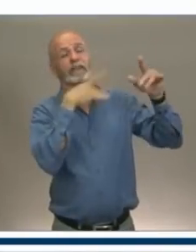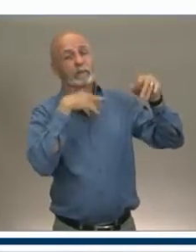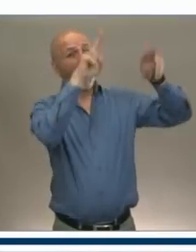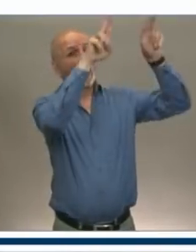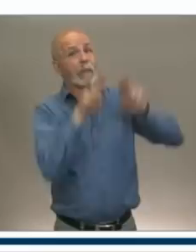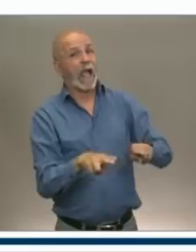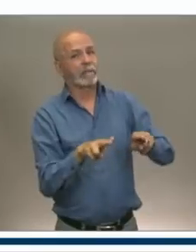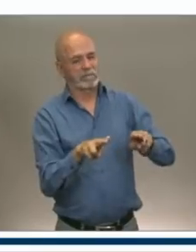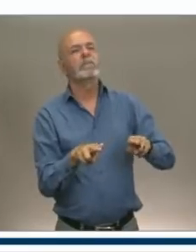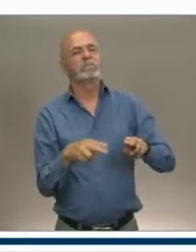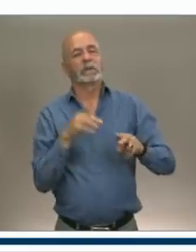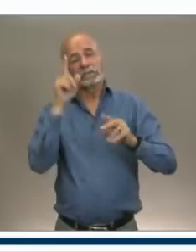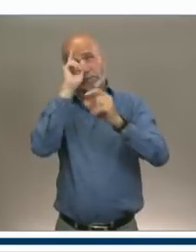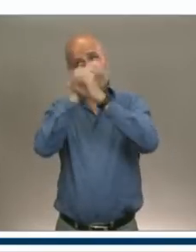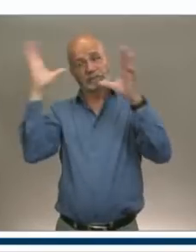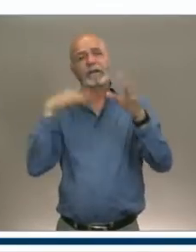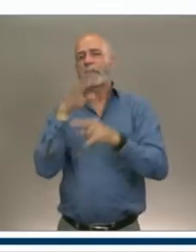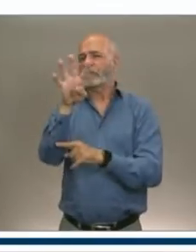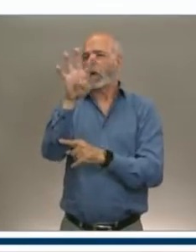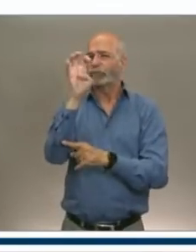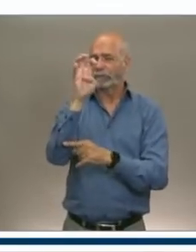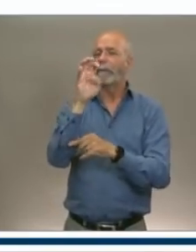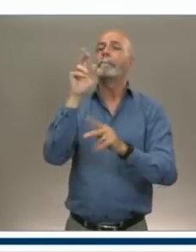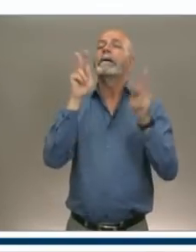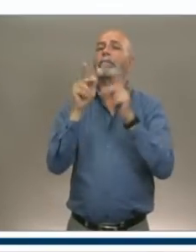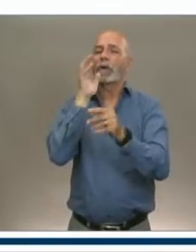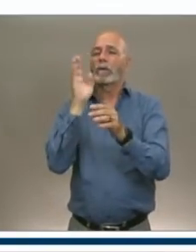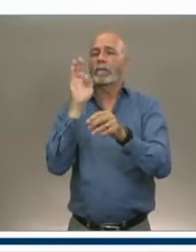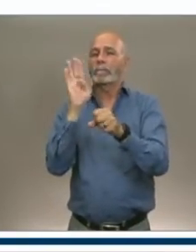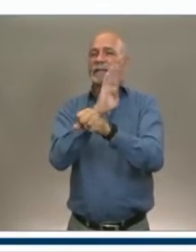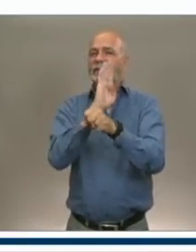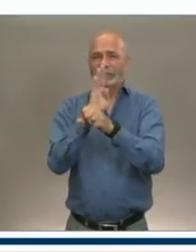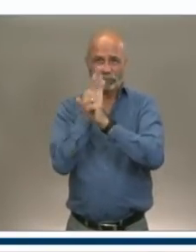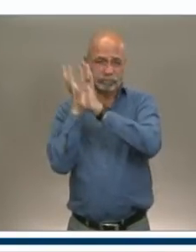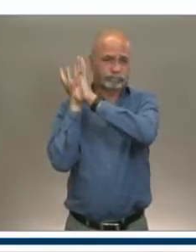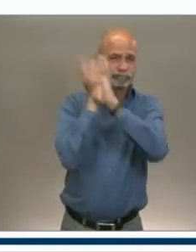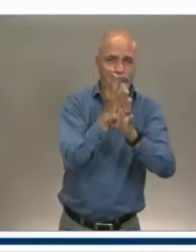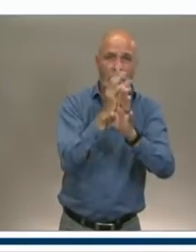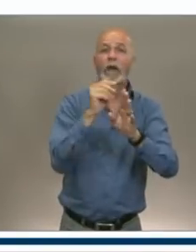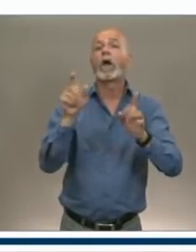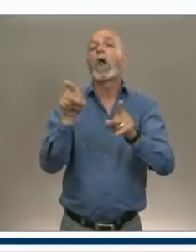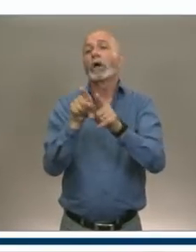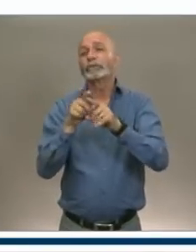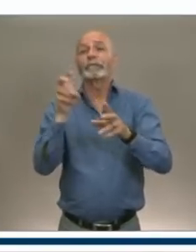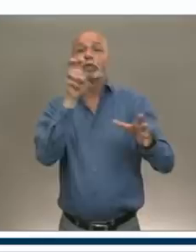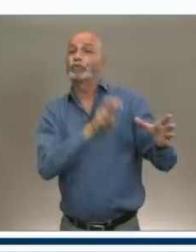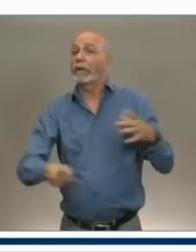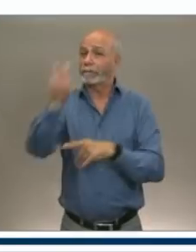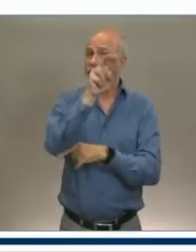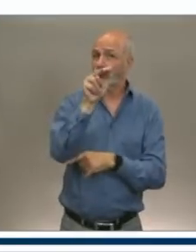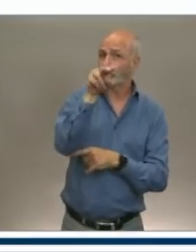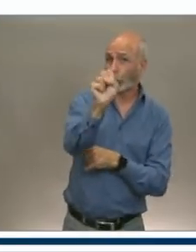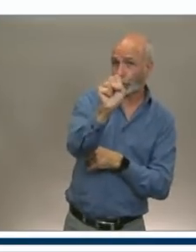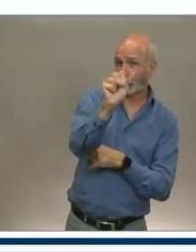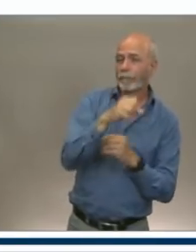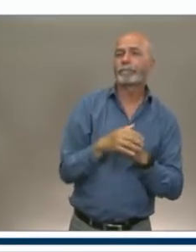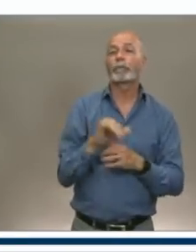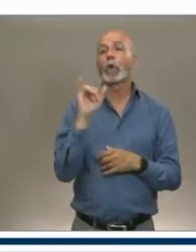These two programs will be administered by Tourism Nova Scotia and applications will be open on June 23rd.